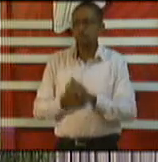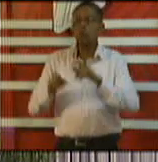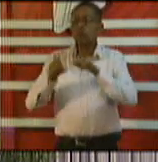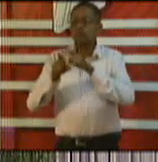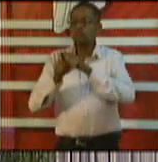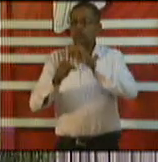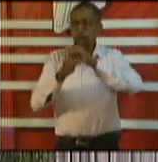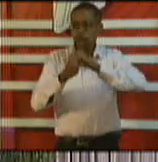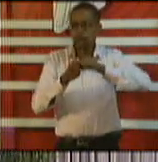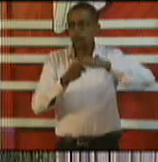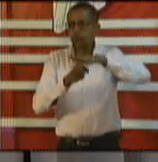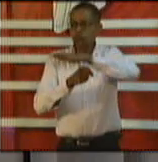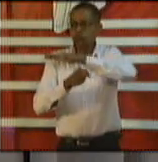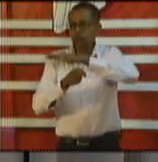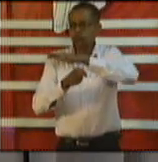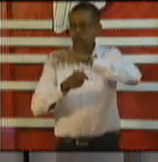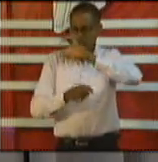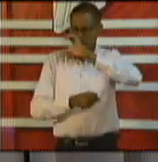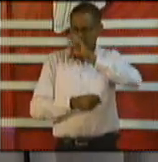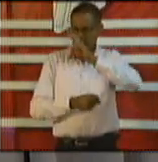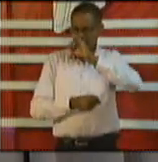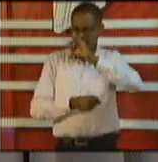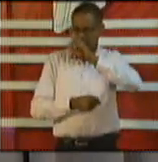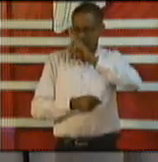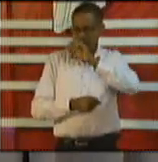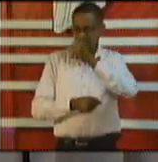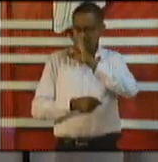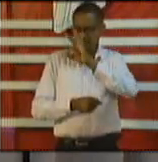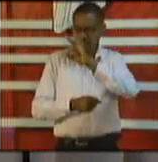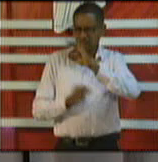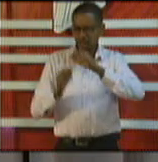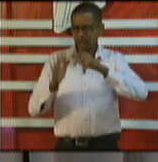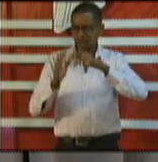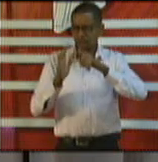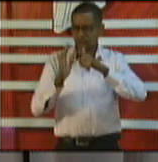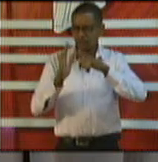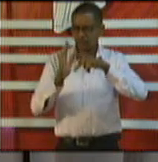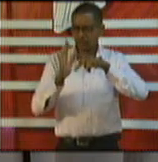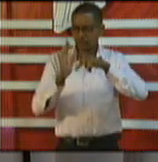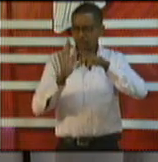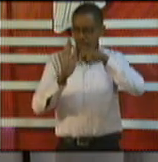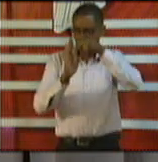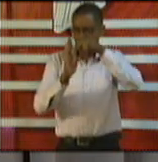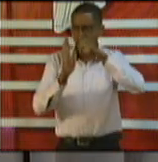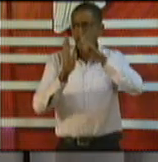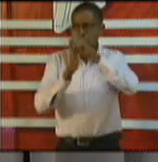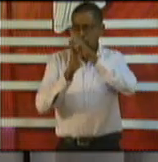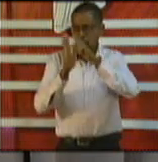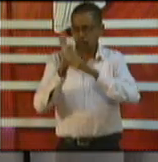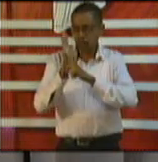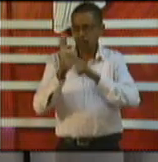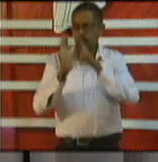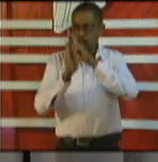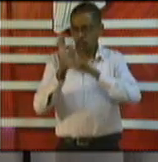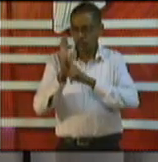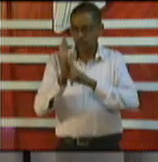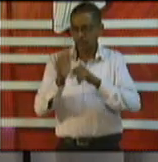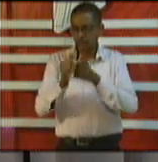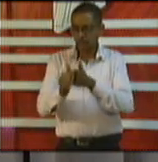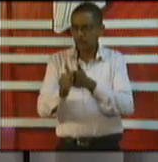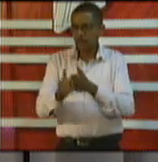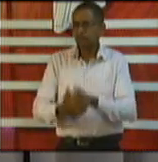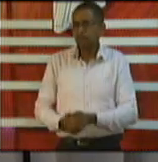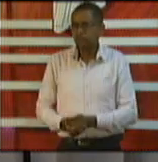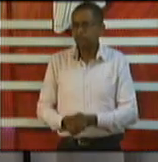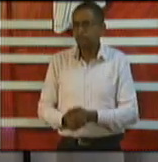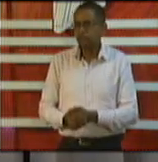protocols yes with respect to the the I can answer the lifeguard side and then pass over to either Minister Diyalsing or the CMO with the health